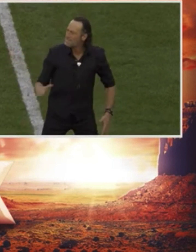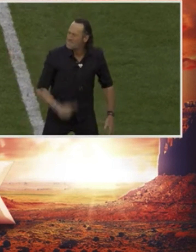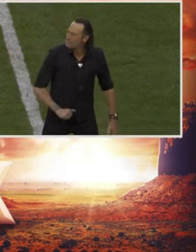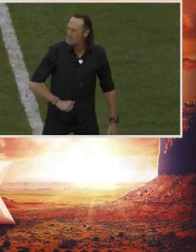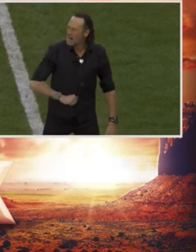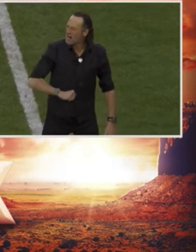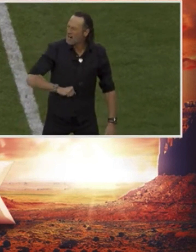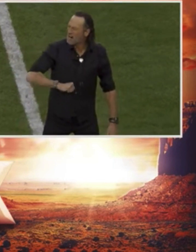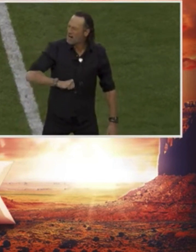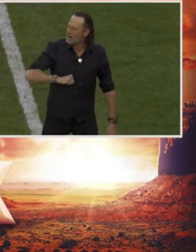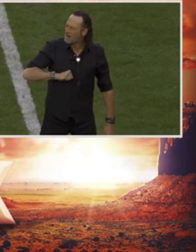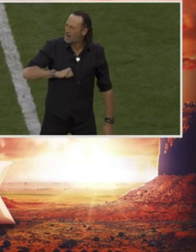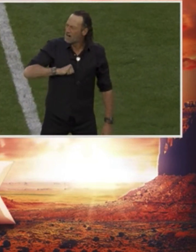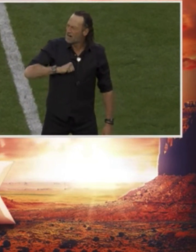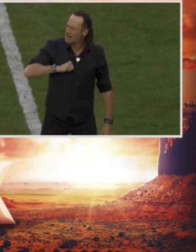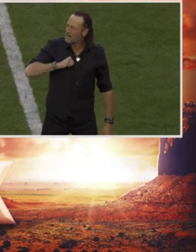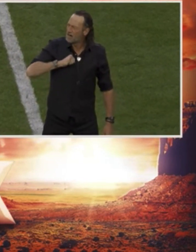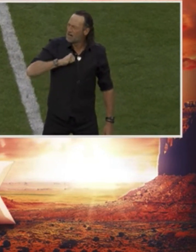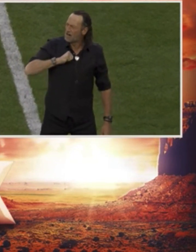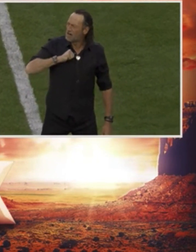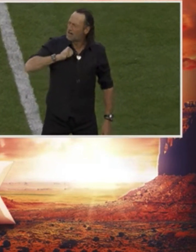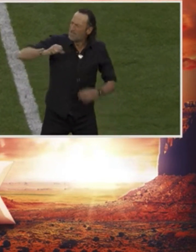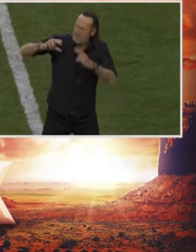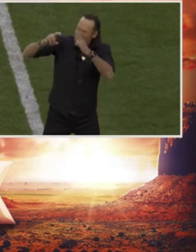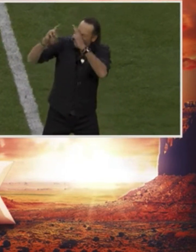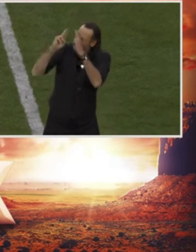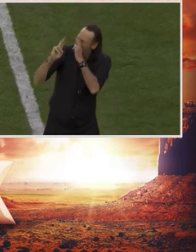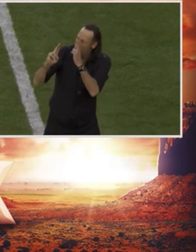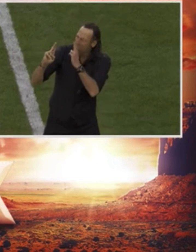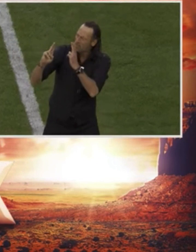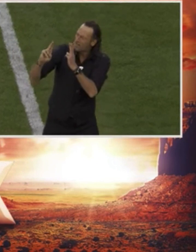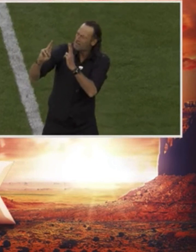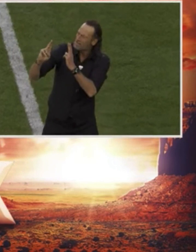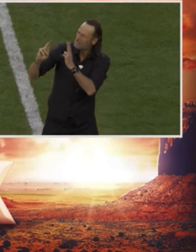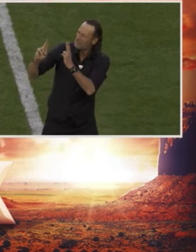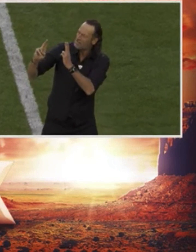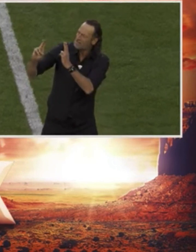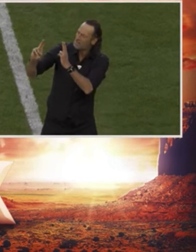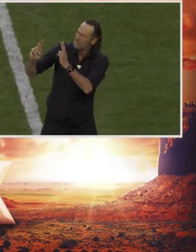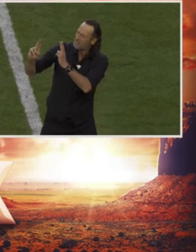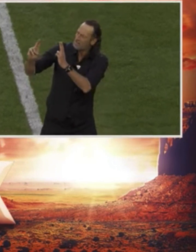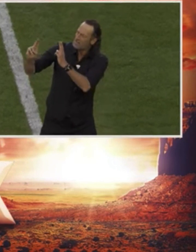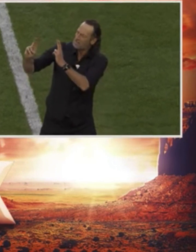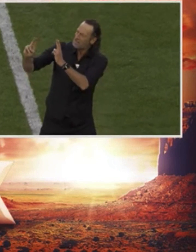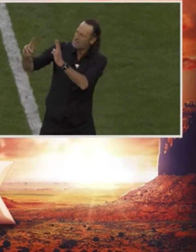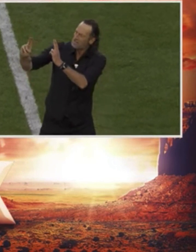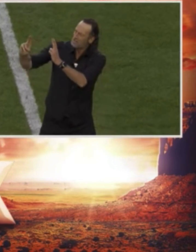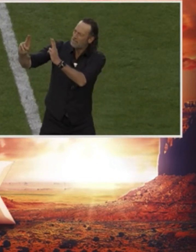for so proudly we hailed,